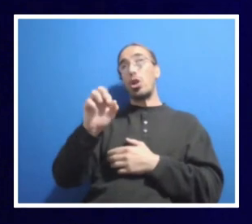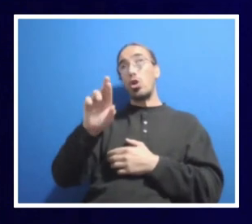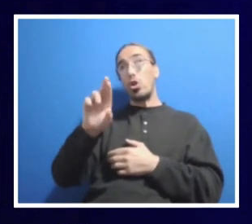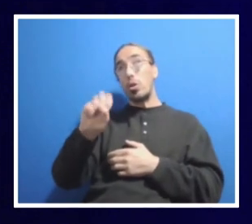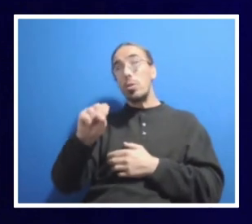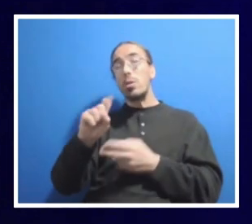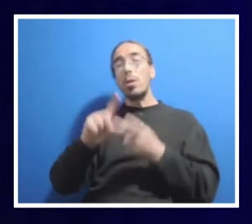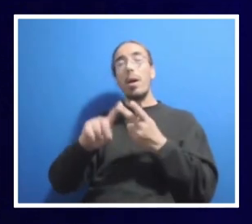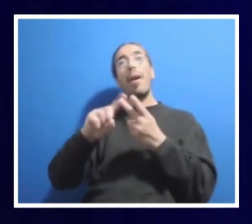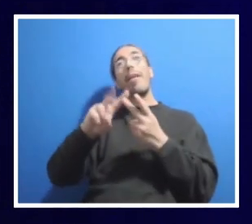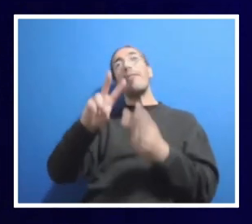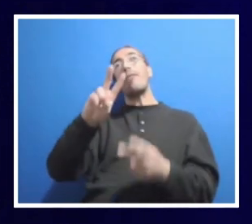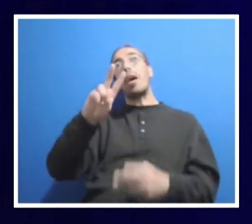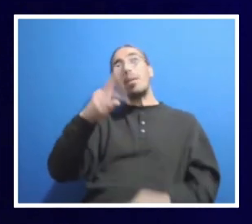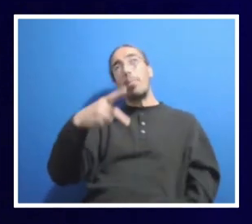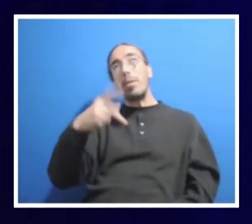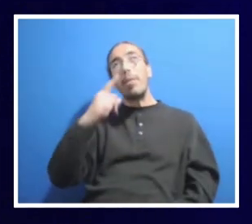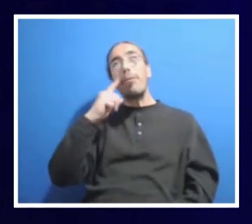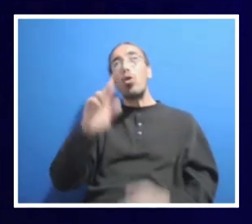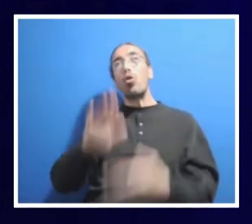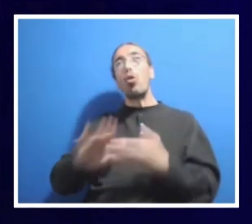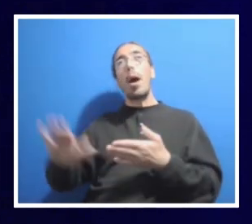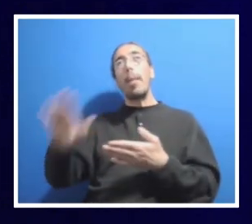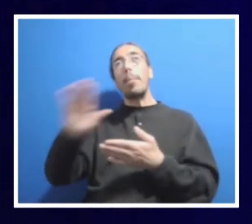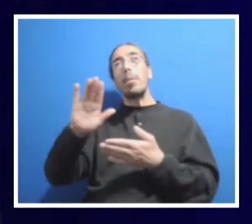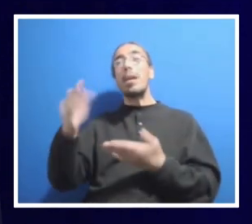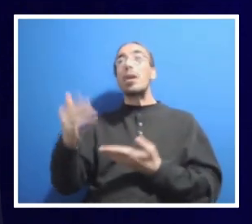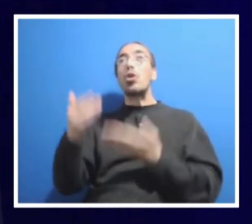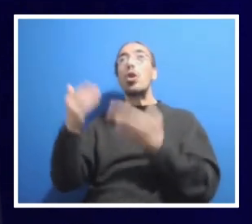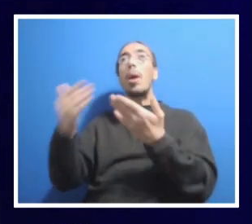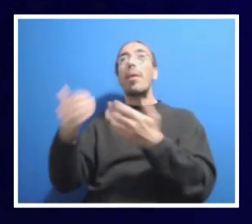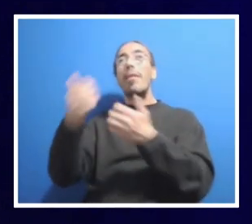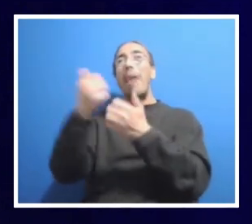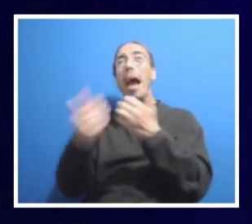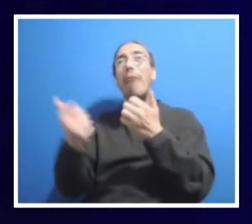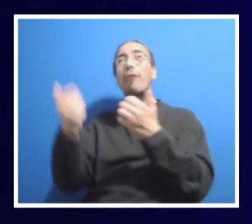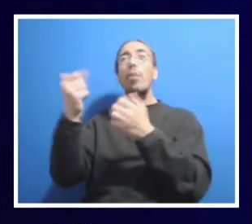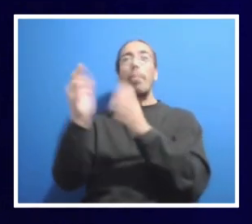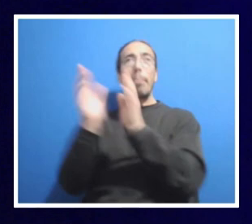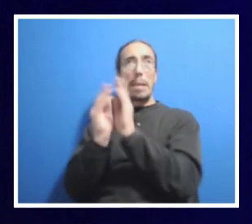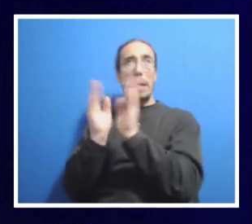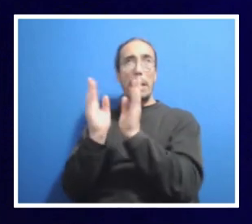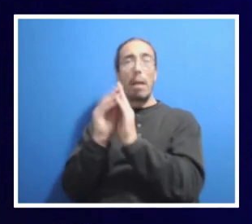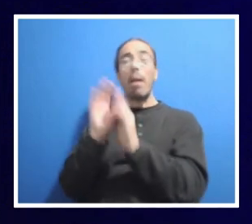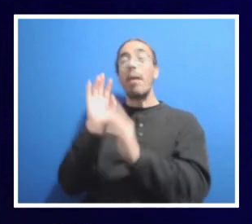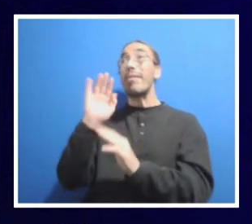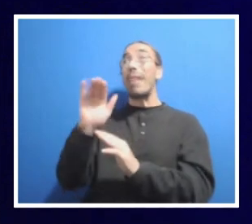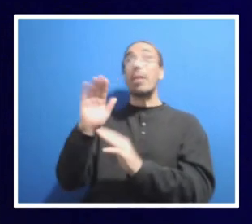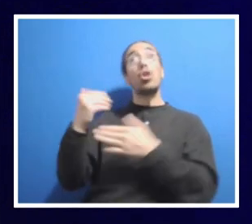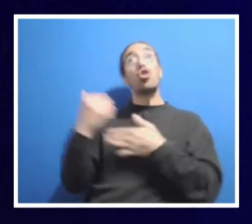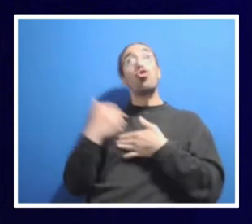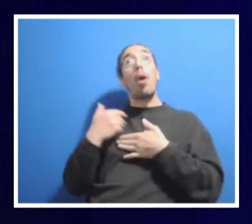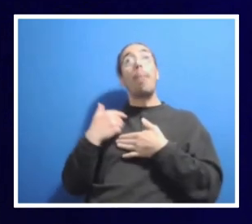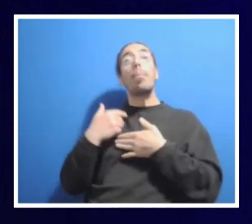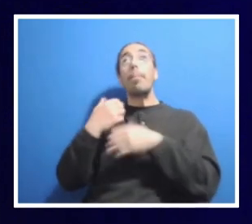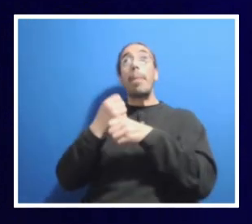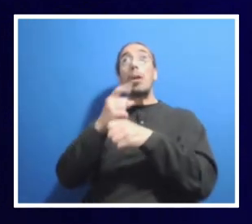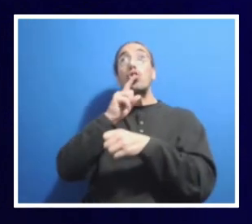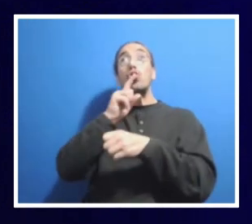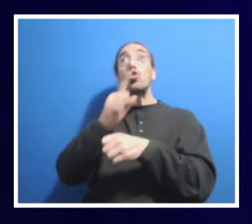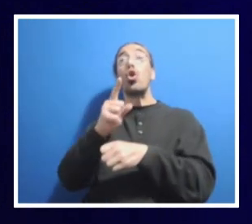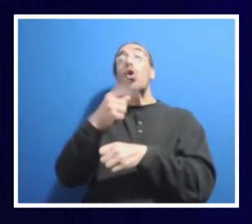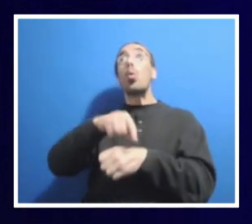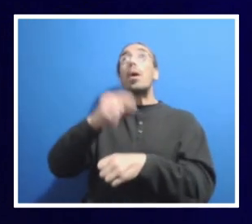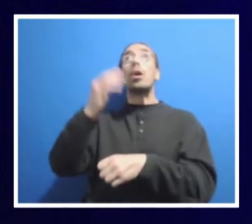campuses, brings this up at every single meeting. And that's what his job is, to make sure that we realize the